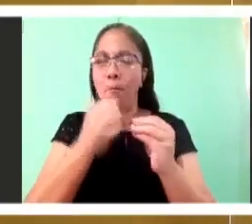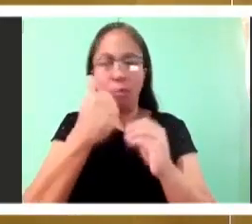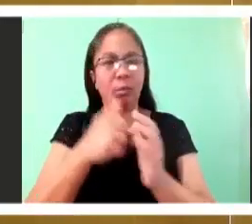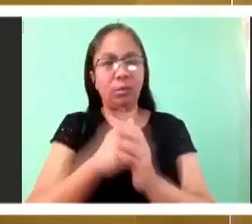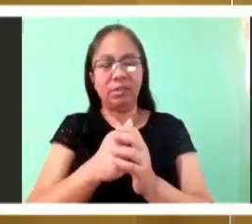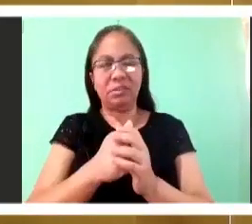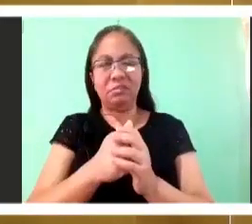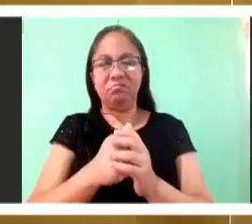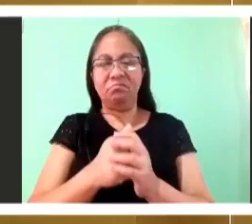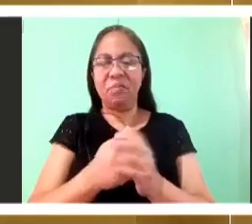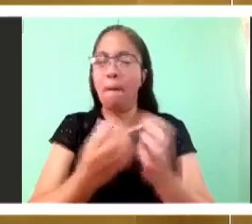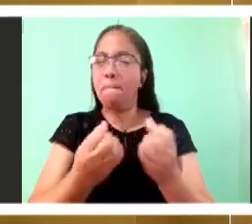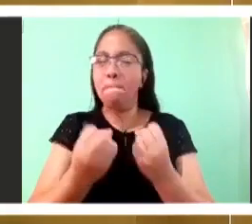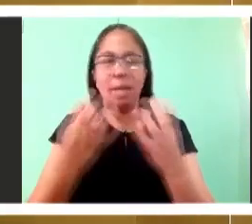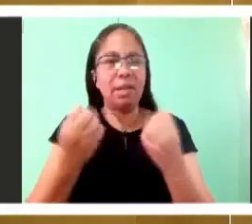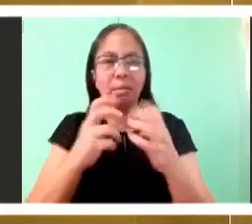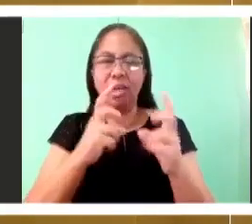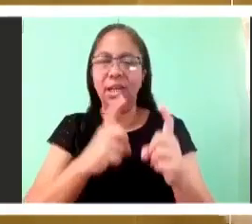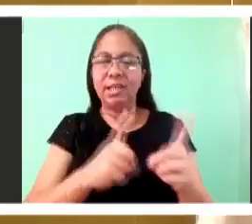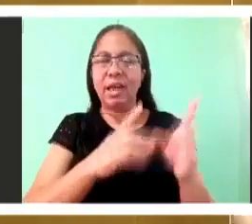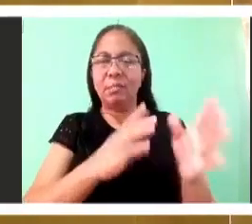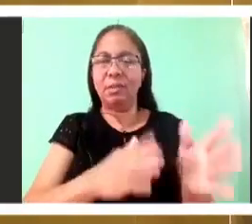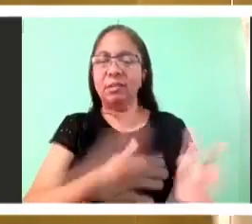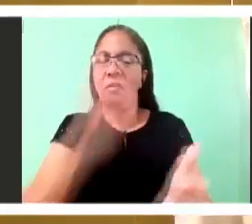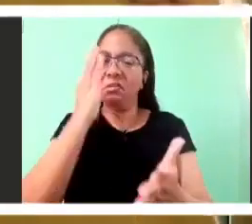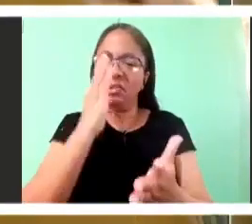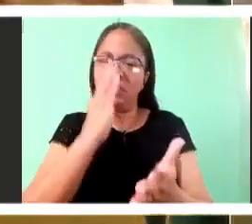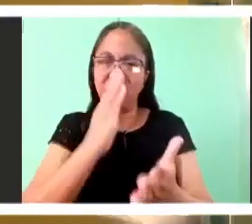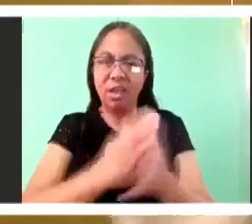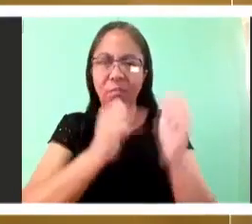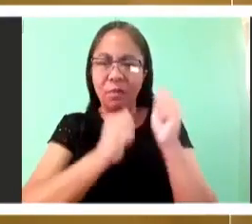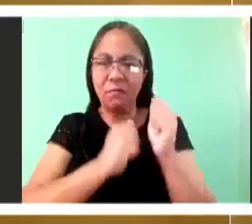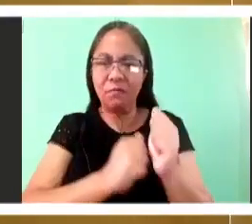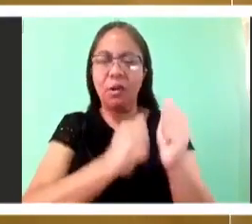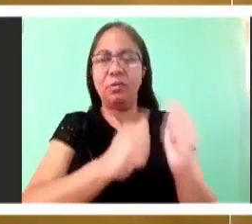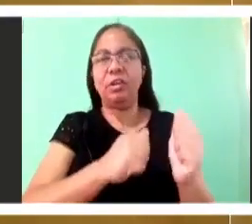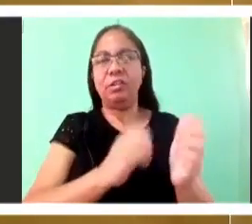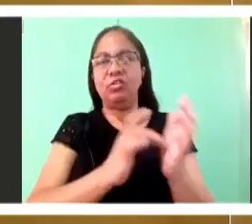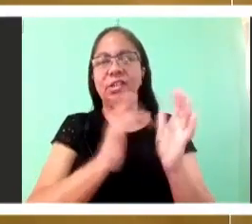been a good thing for Judas to take stage left and exit at this moment.